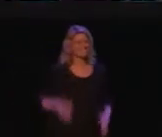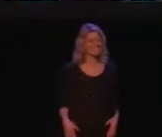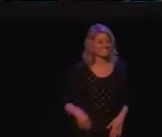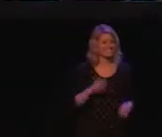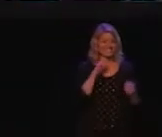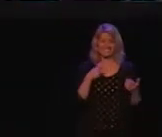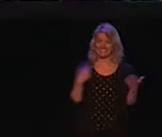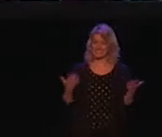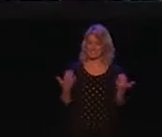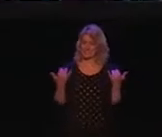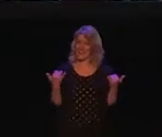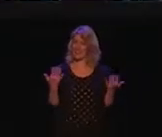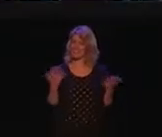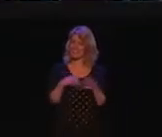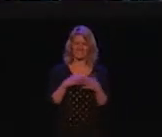Hello.